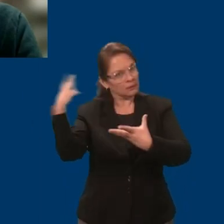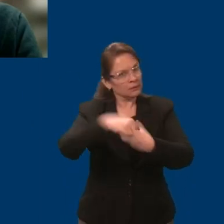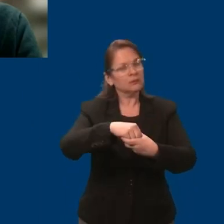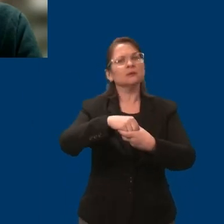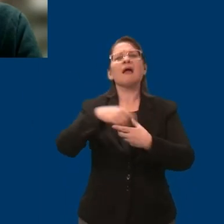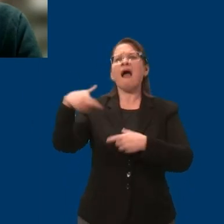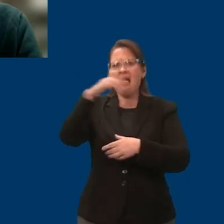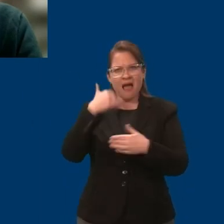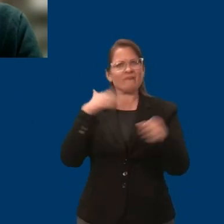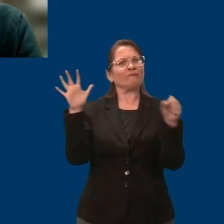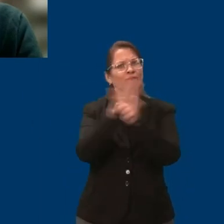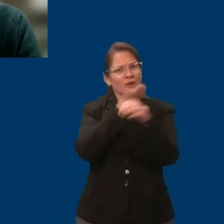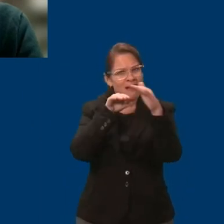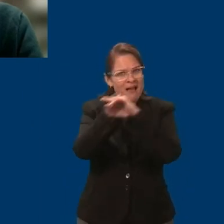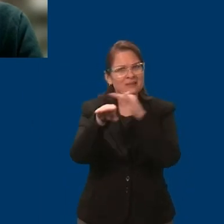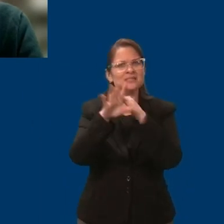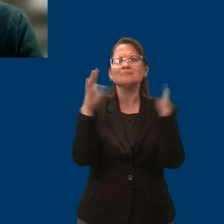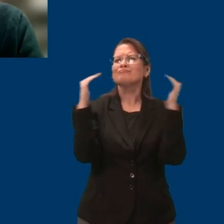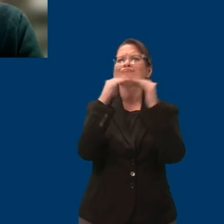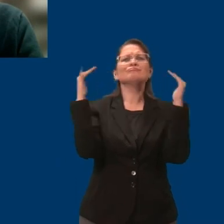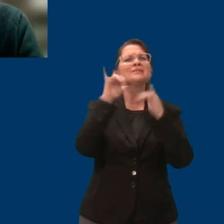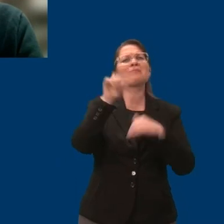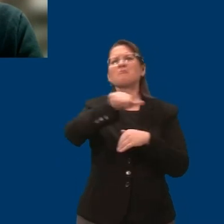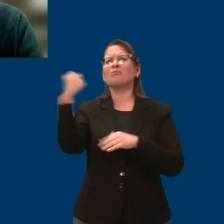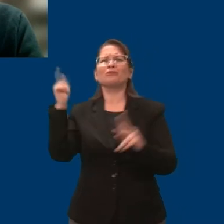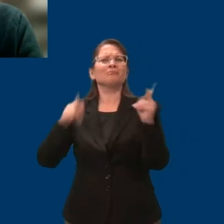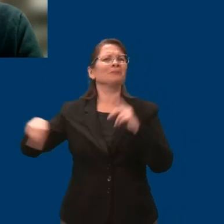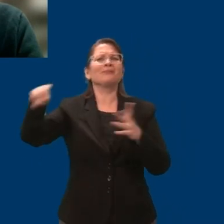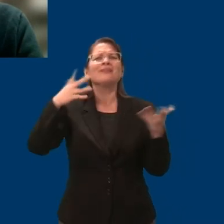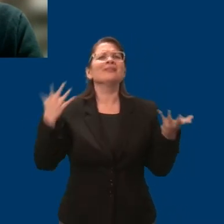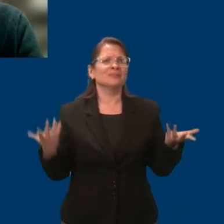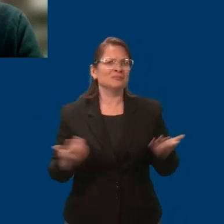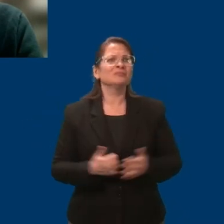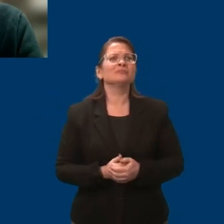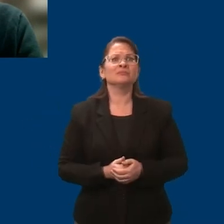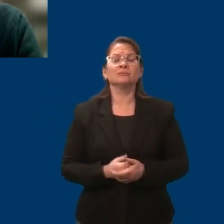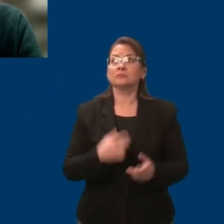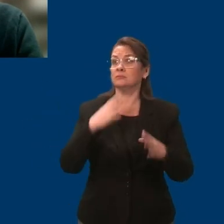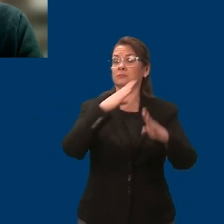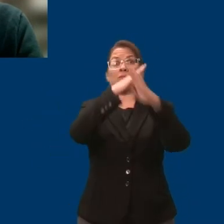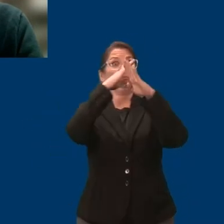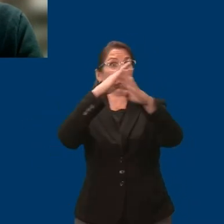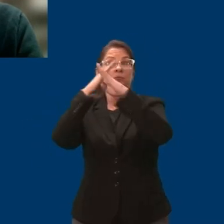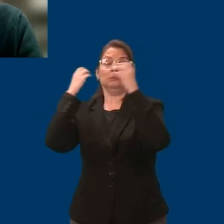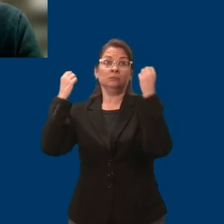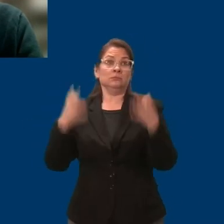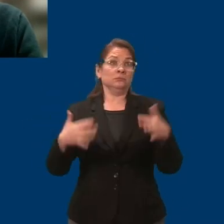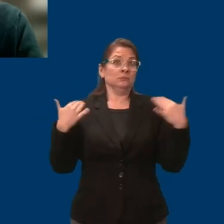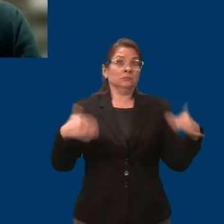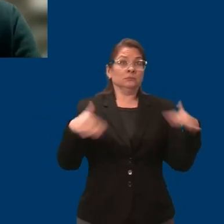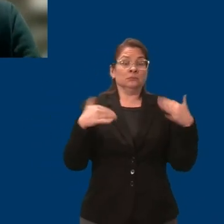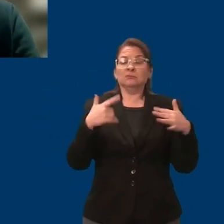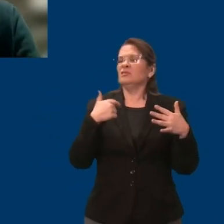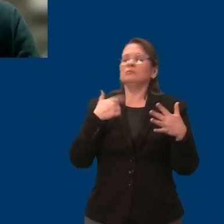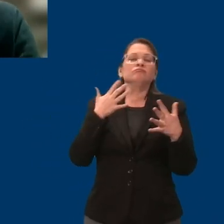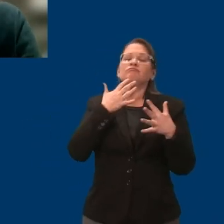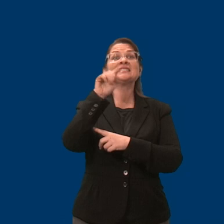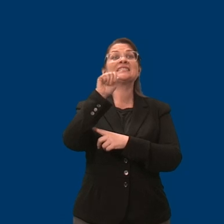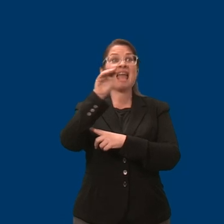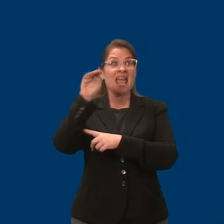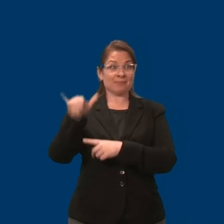as any other setting. The brick walls I kept driving into and barriers I continue to face are wrong.